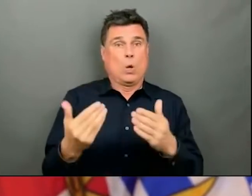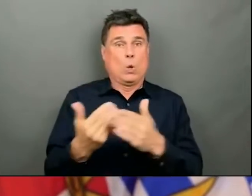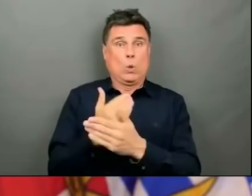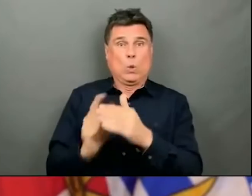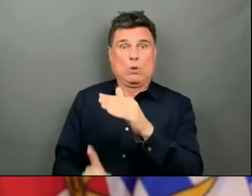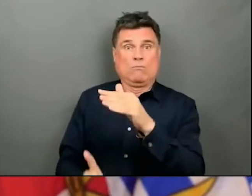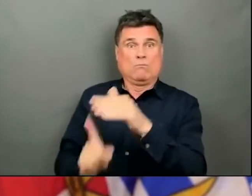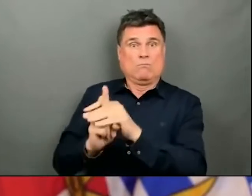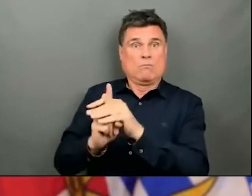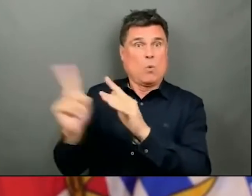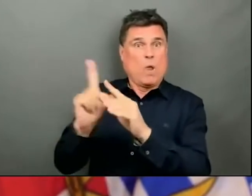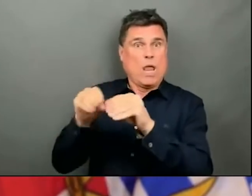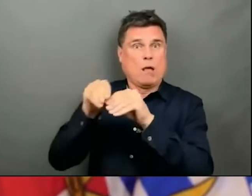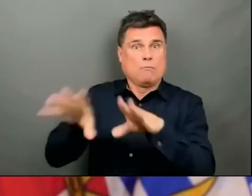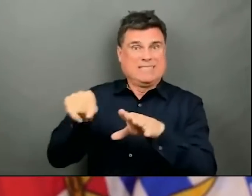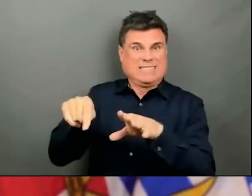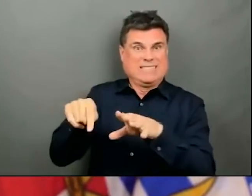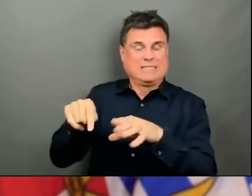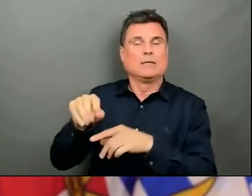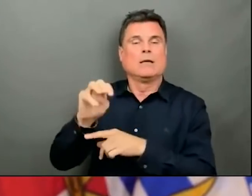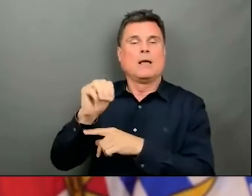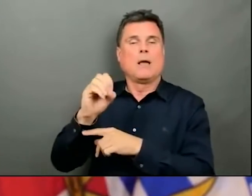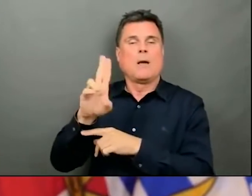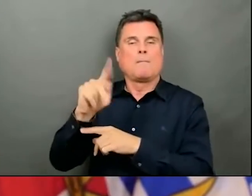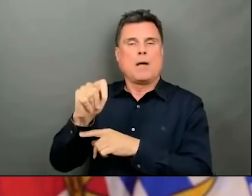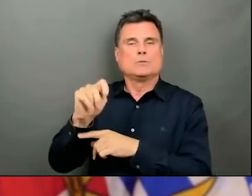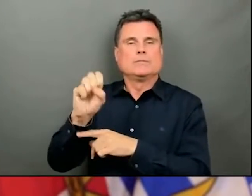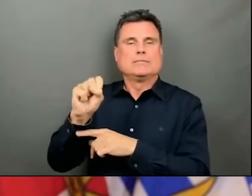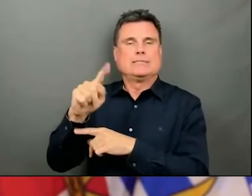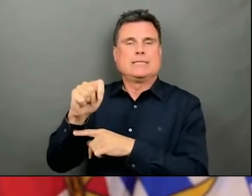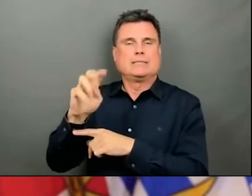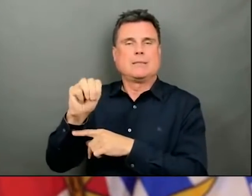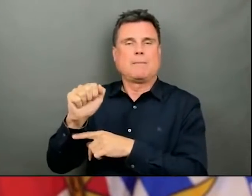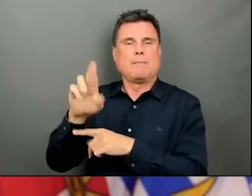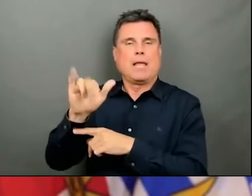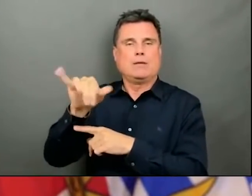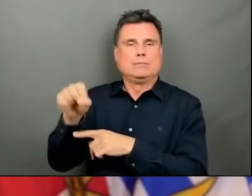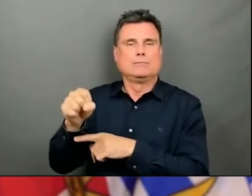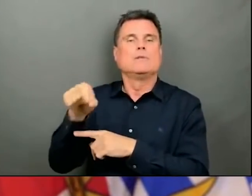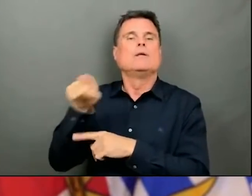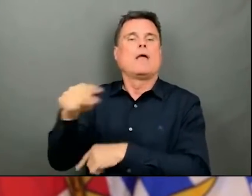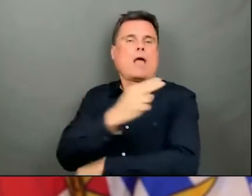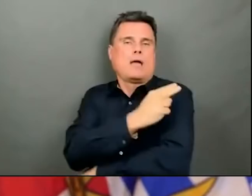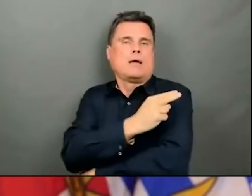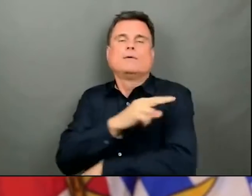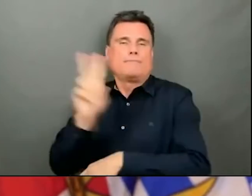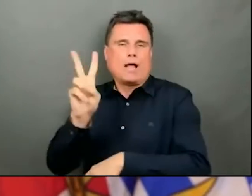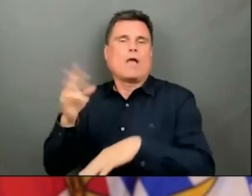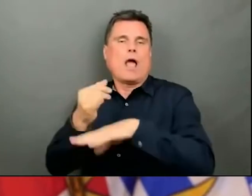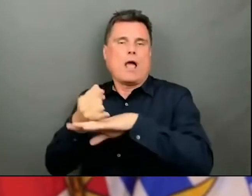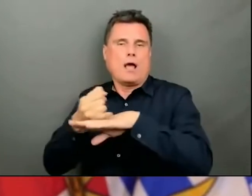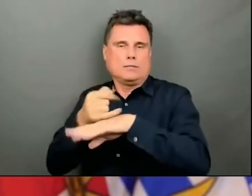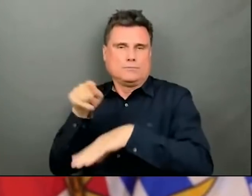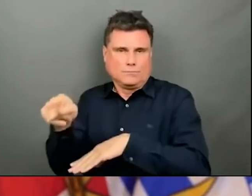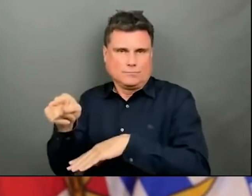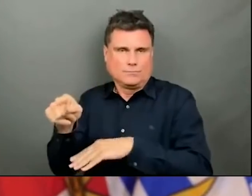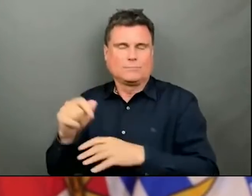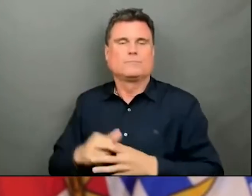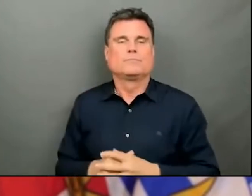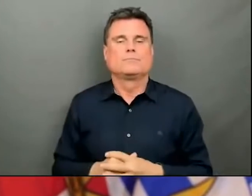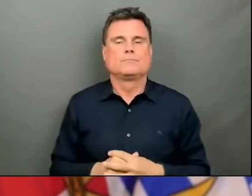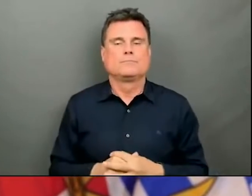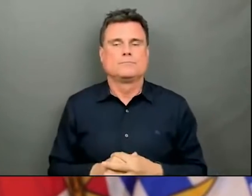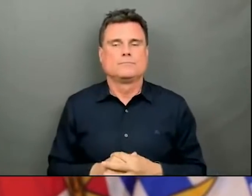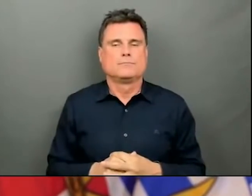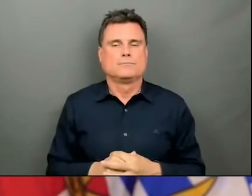in Island Health and the additional outbreaks in, that leaves us with five